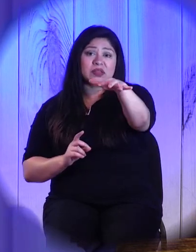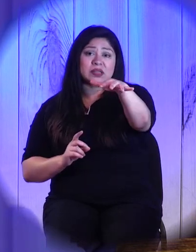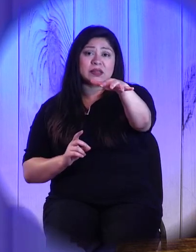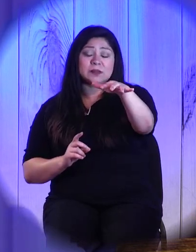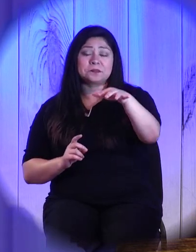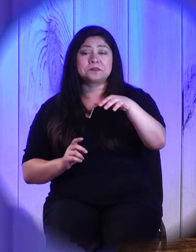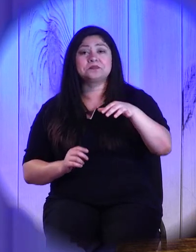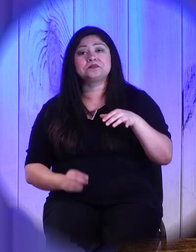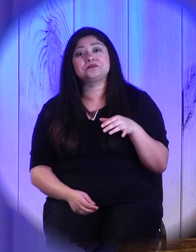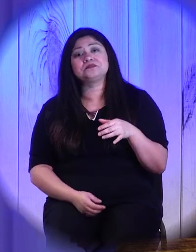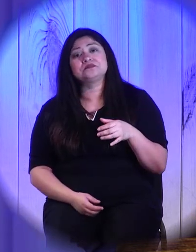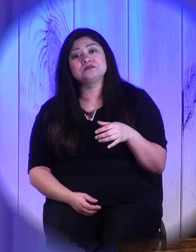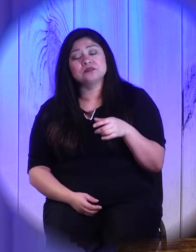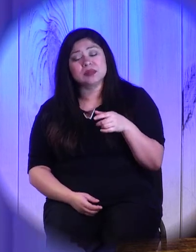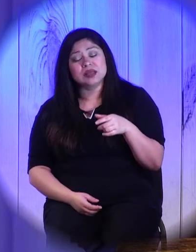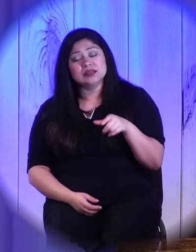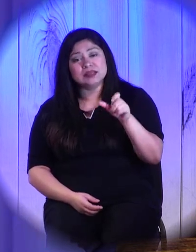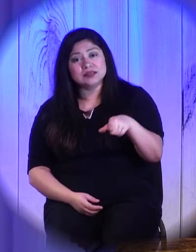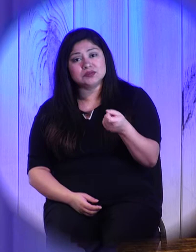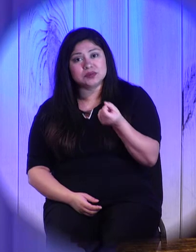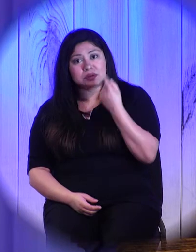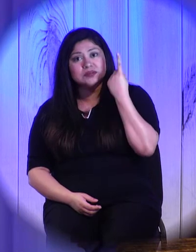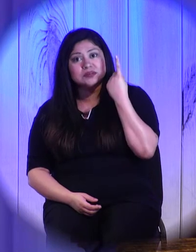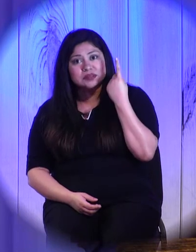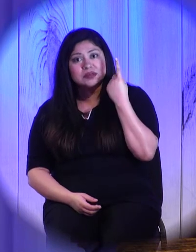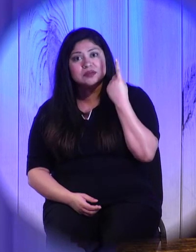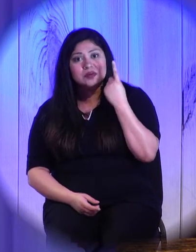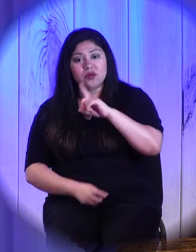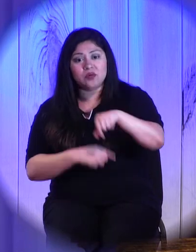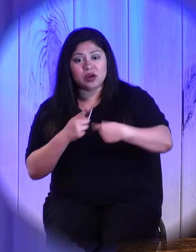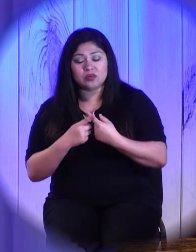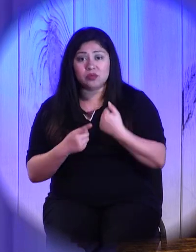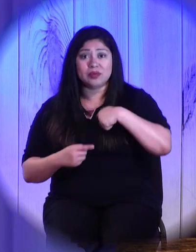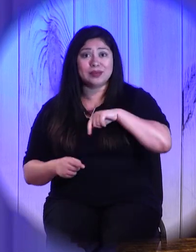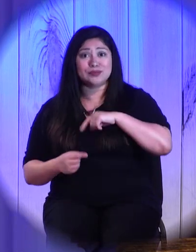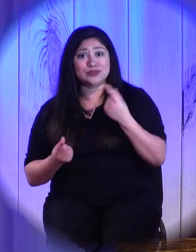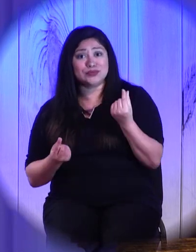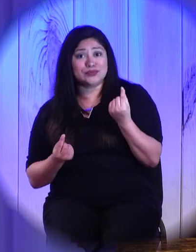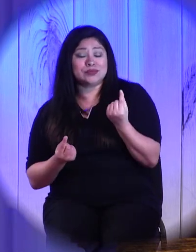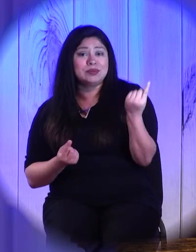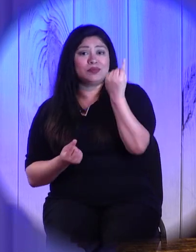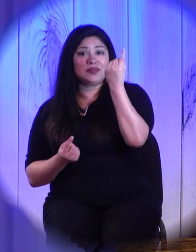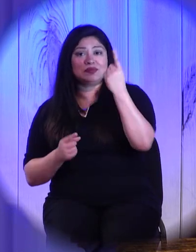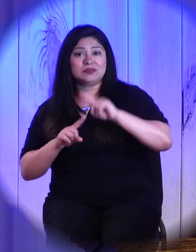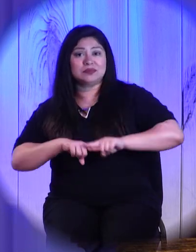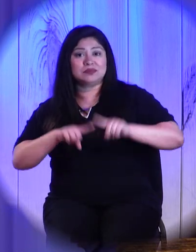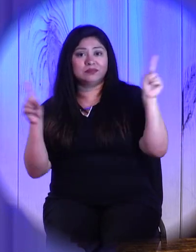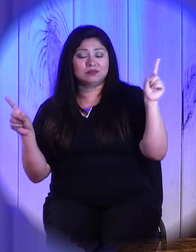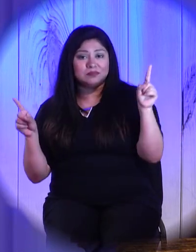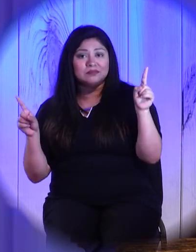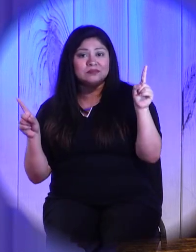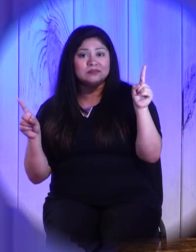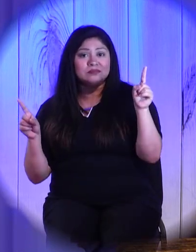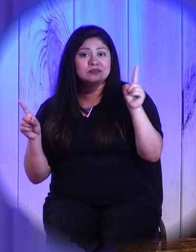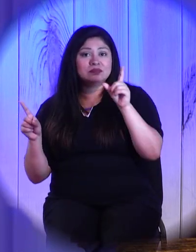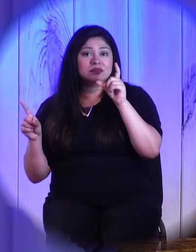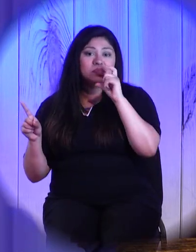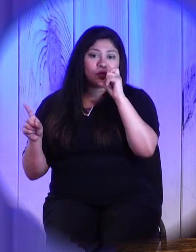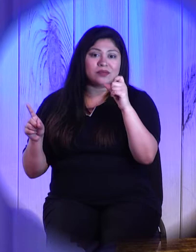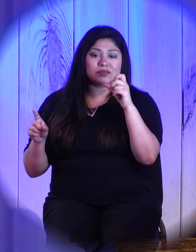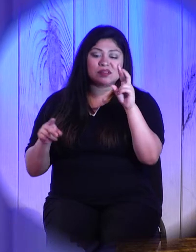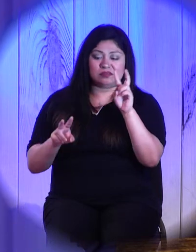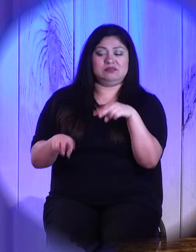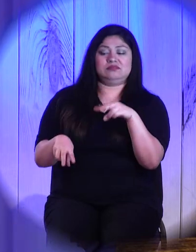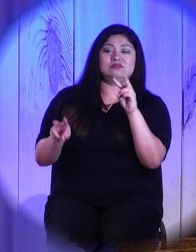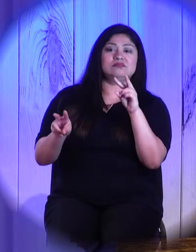talk about one another. Being merciful that when we do something different, it doesn't have to be seen as a judgment on one another, that